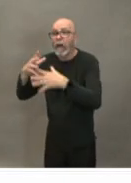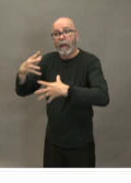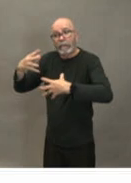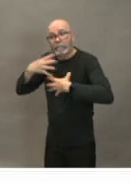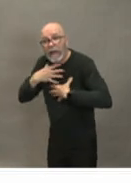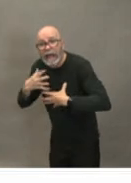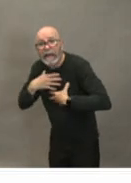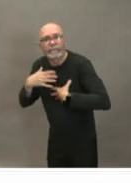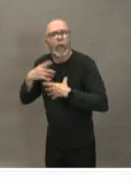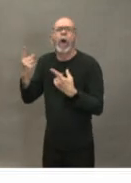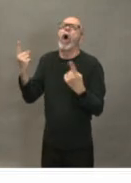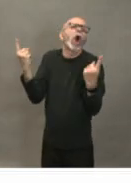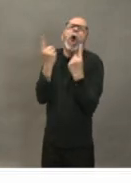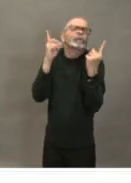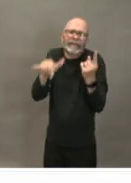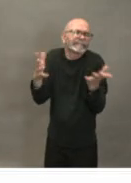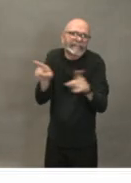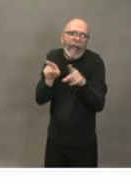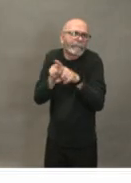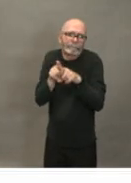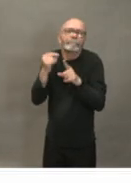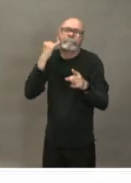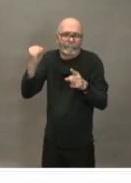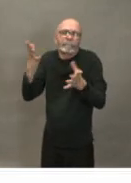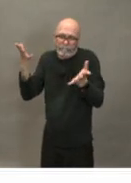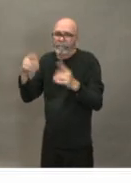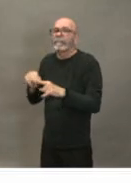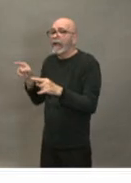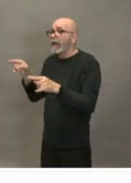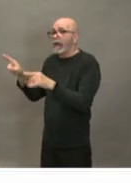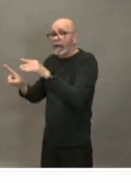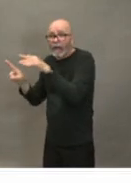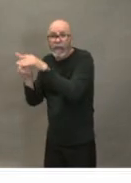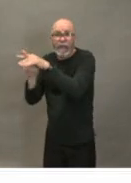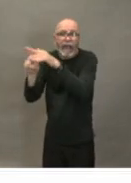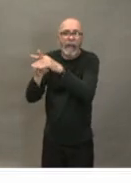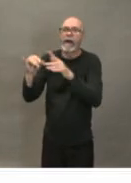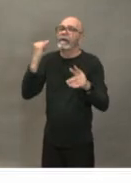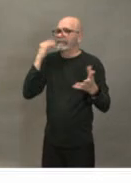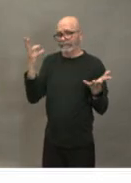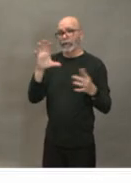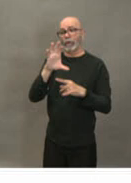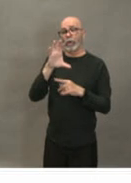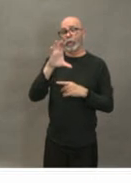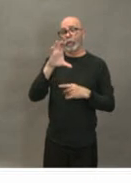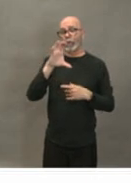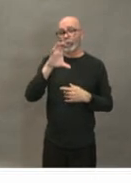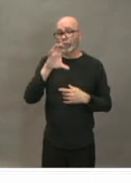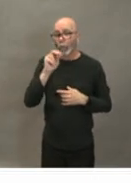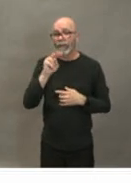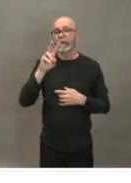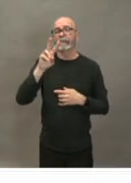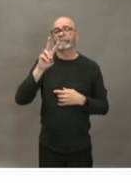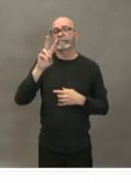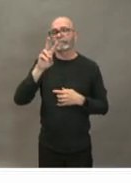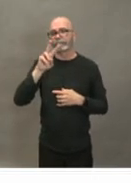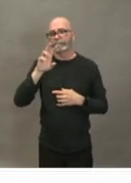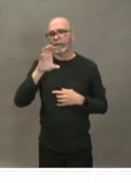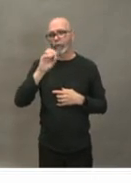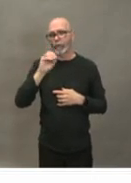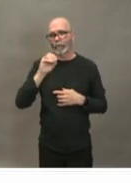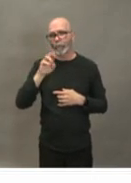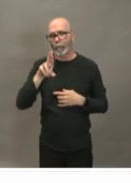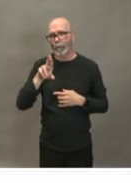all the time it's no different than whether it's flu or covet 19 but we're just supporting those continuing care on though to make sure they have uh